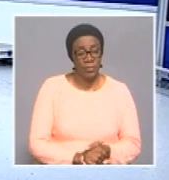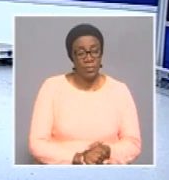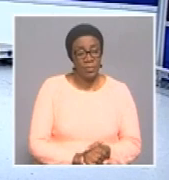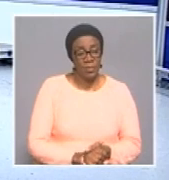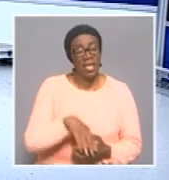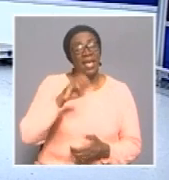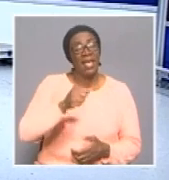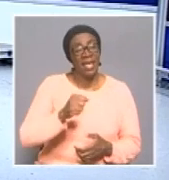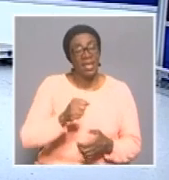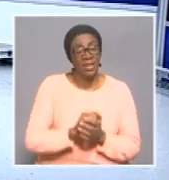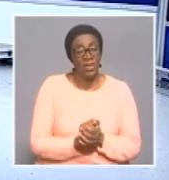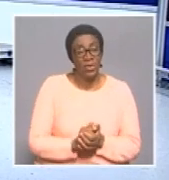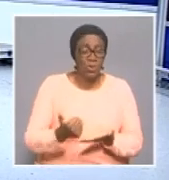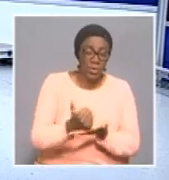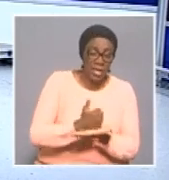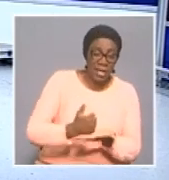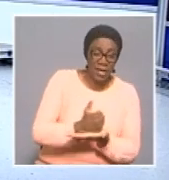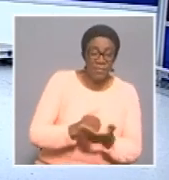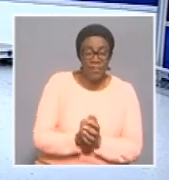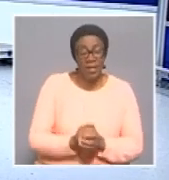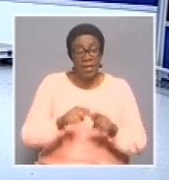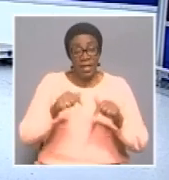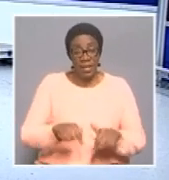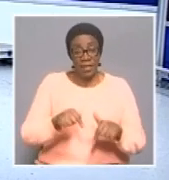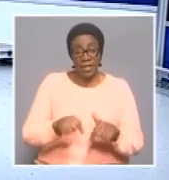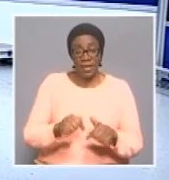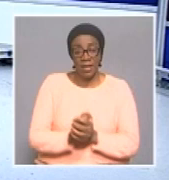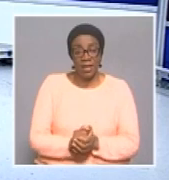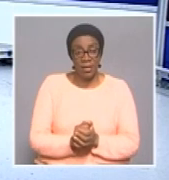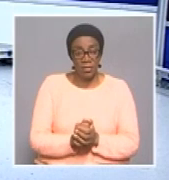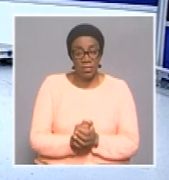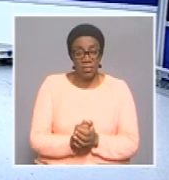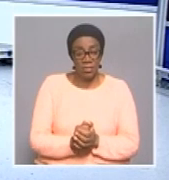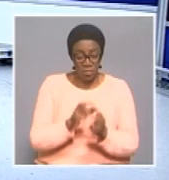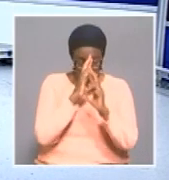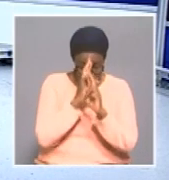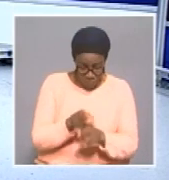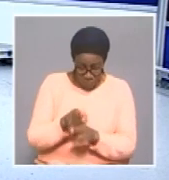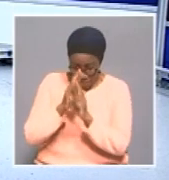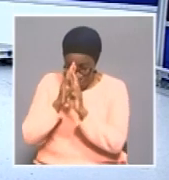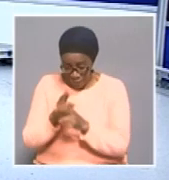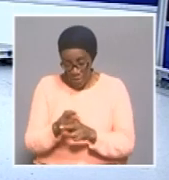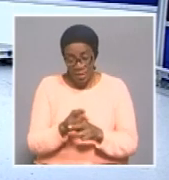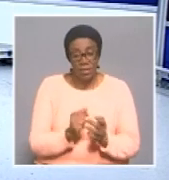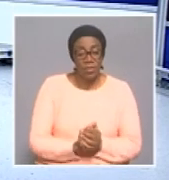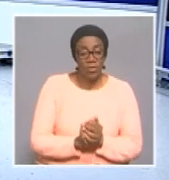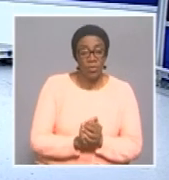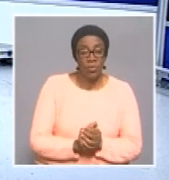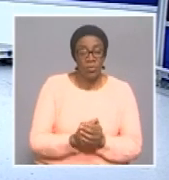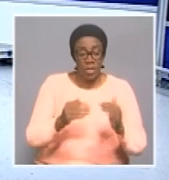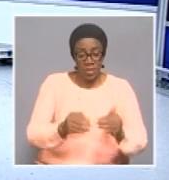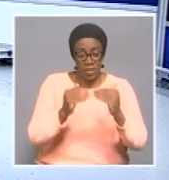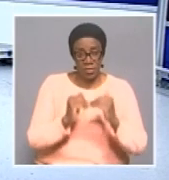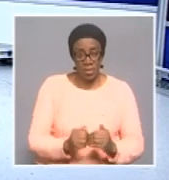you could just shed some light on the current adherence to the state of emergency regulations now that we've entered